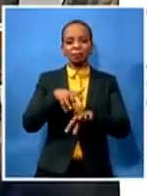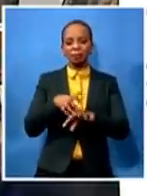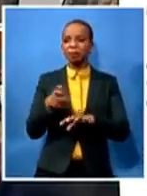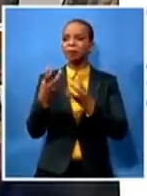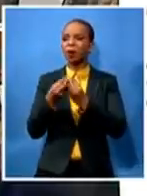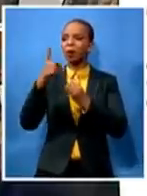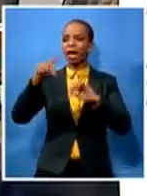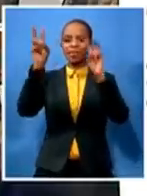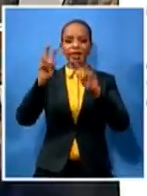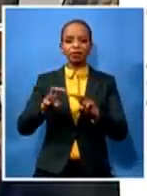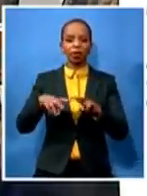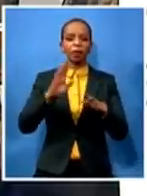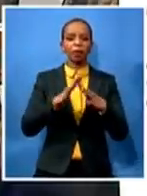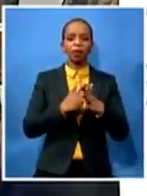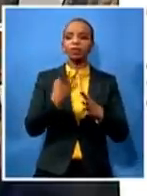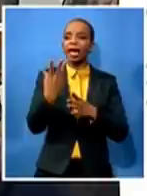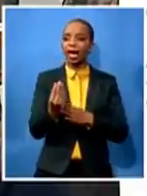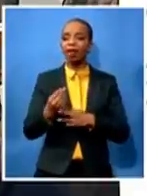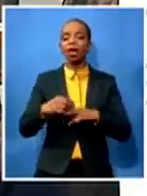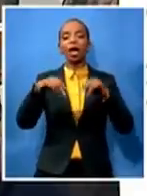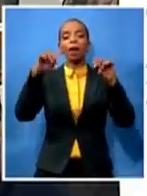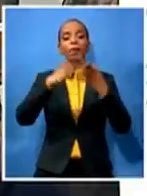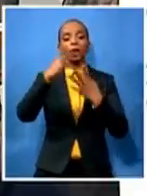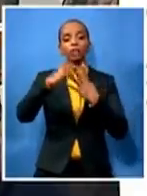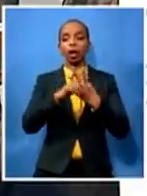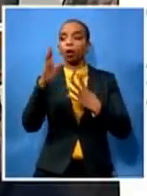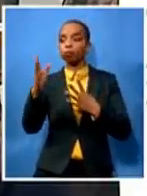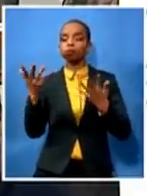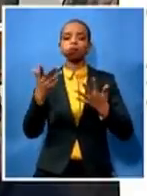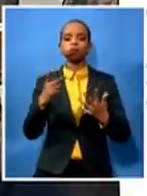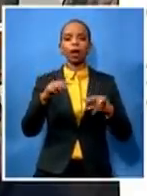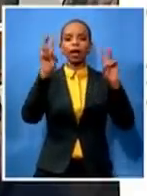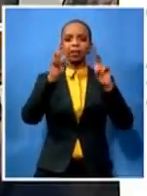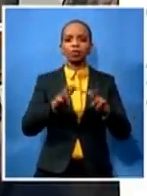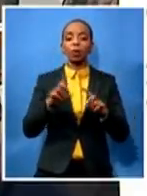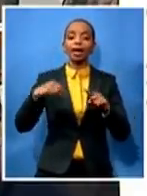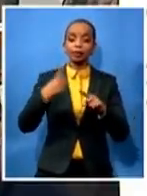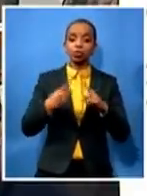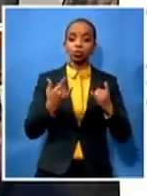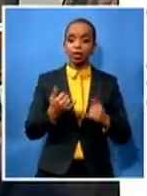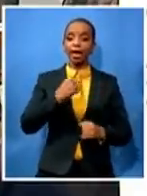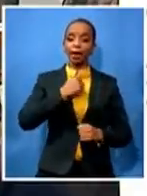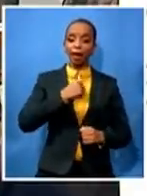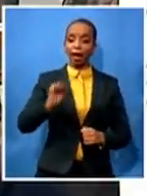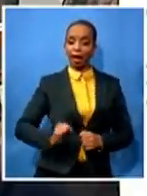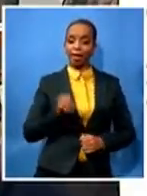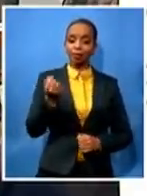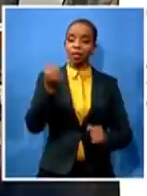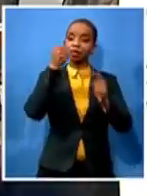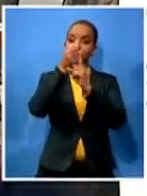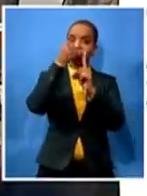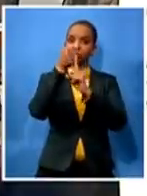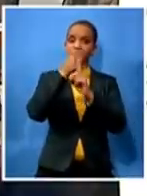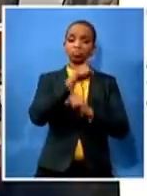until today my husband was fighting that case where his preference including the application of the 30 percent